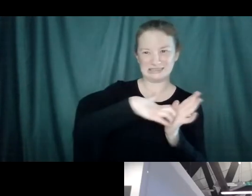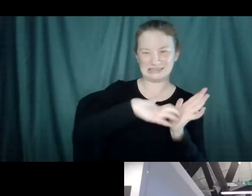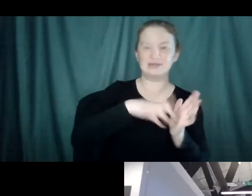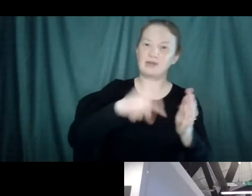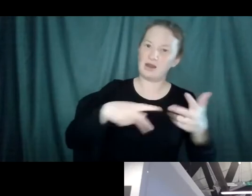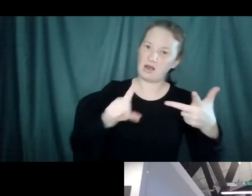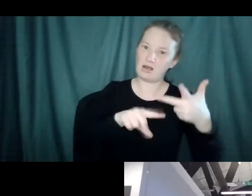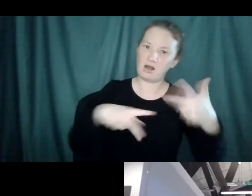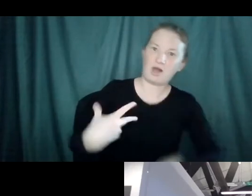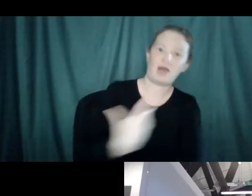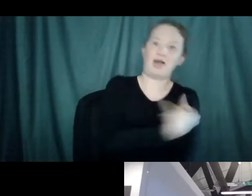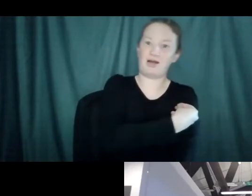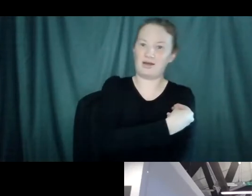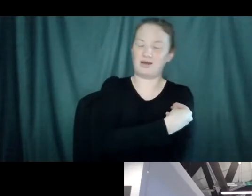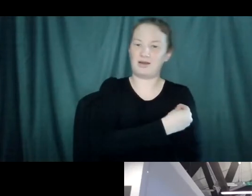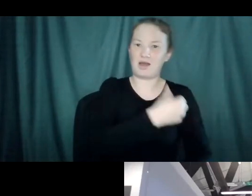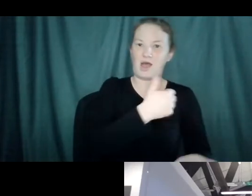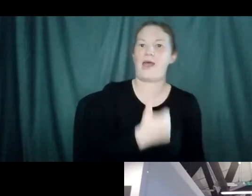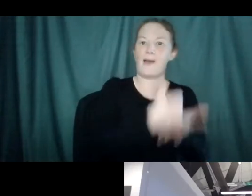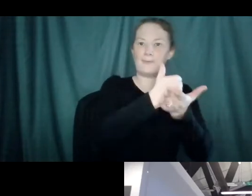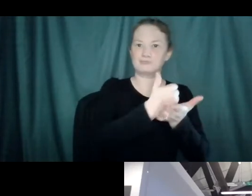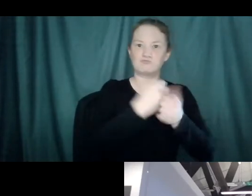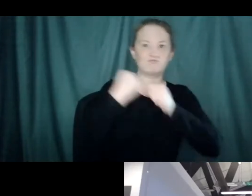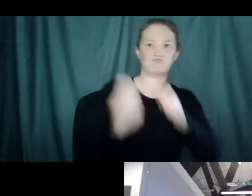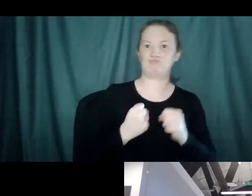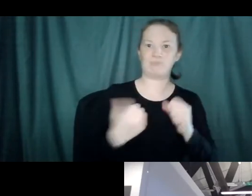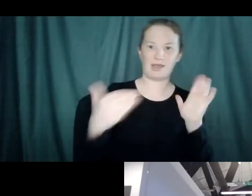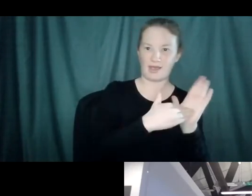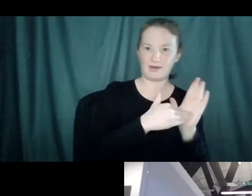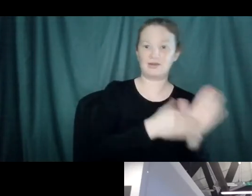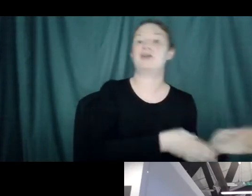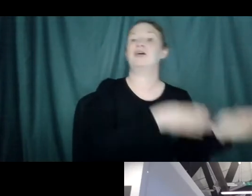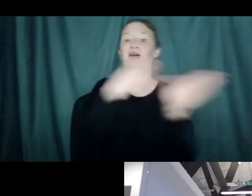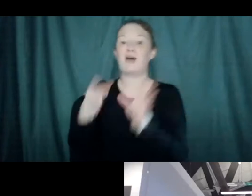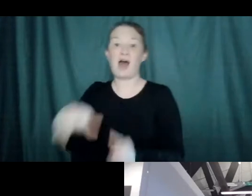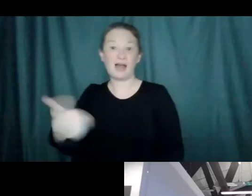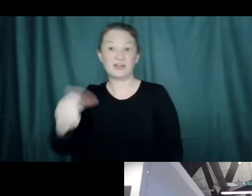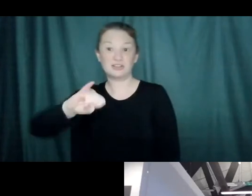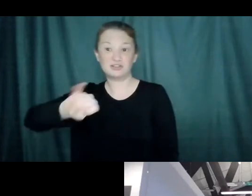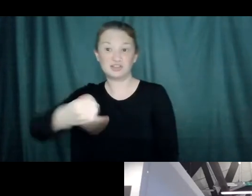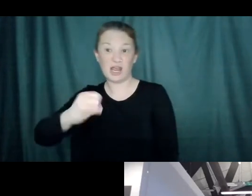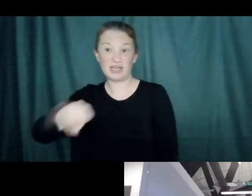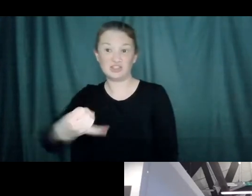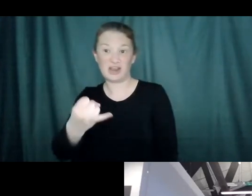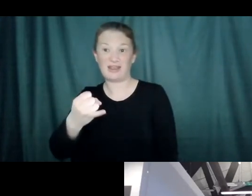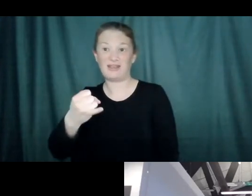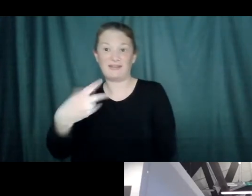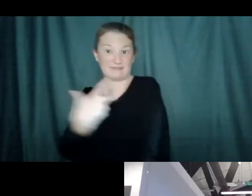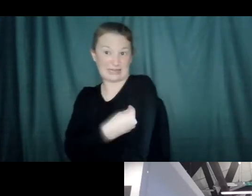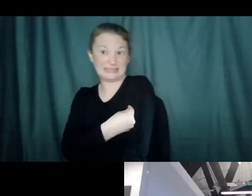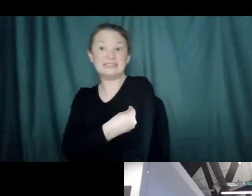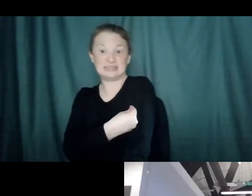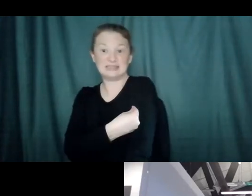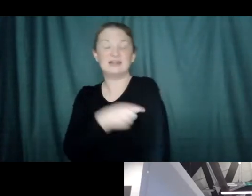And there's a lot more than I could say about that. The other one, the J&J vaccine takes a live powerless